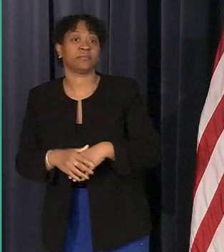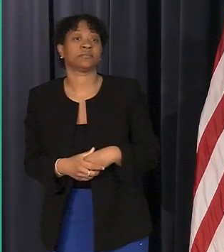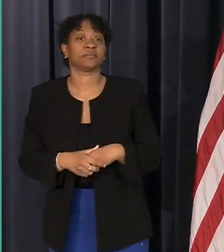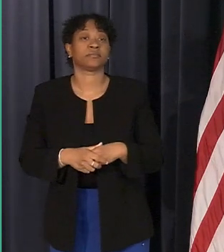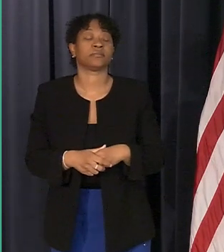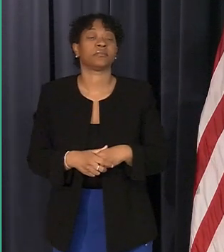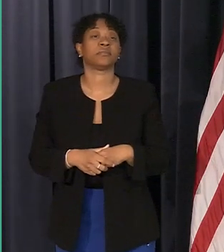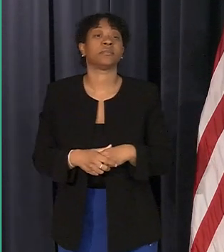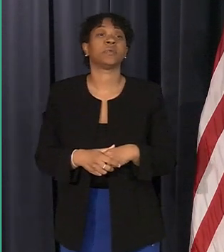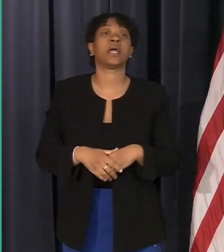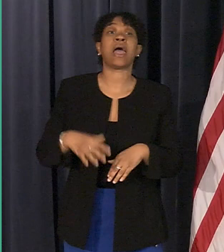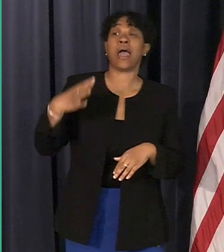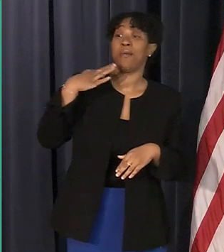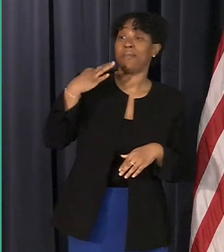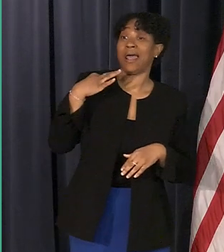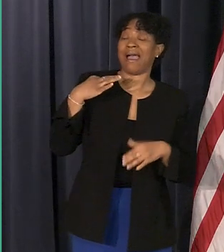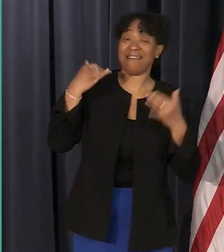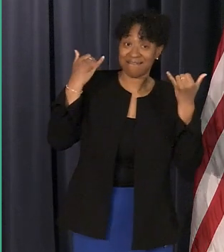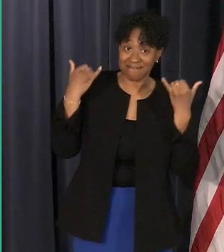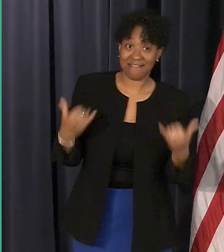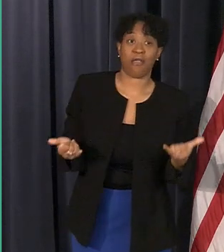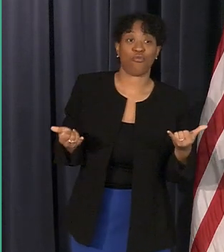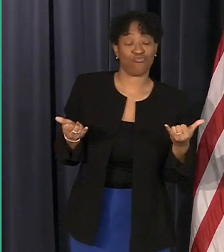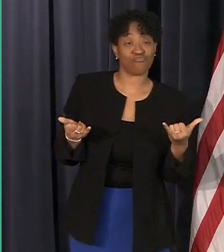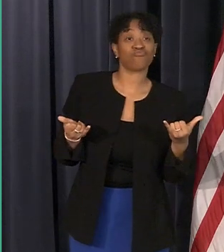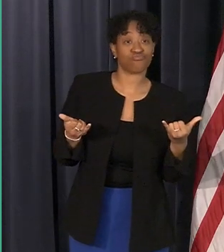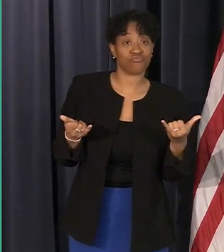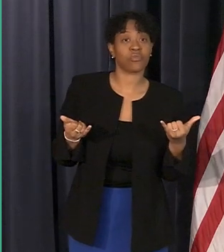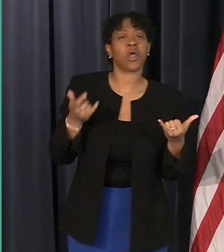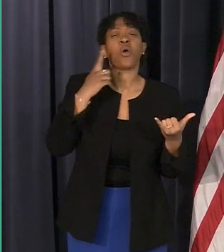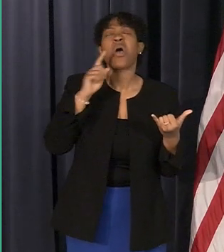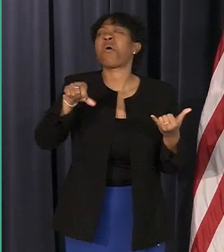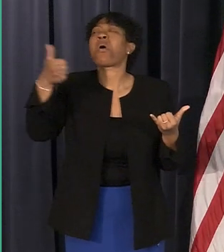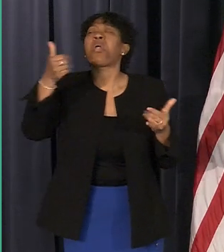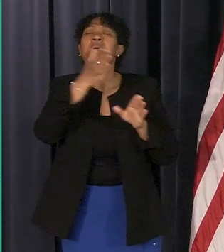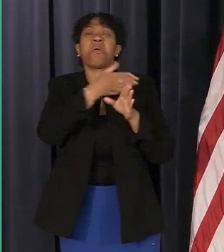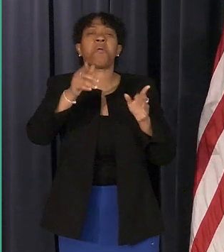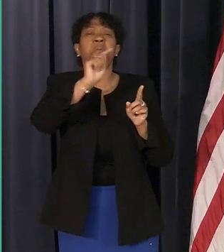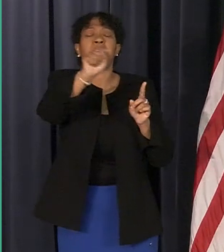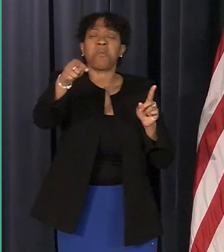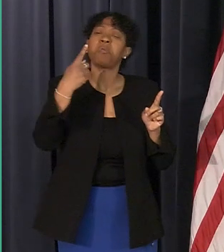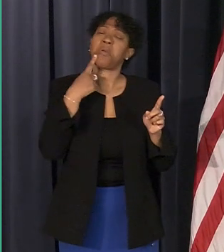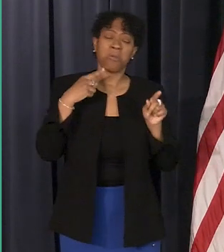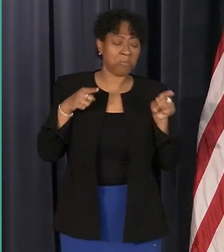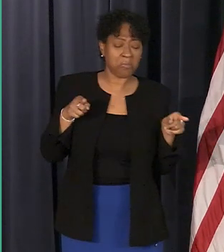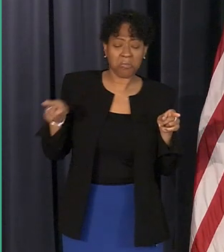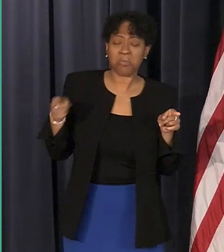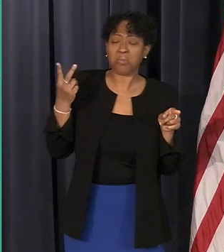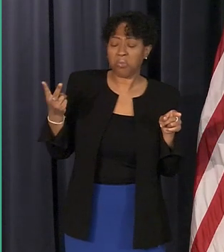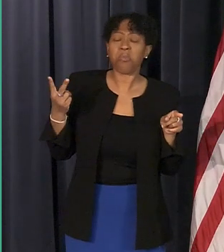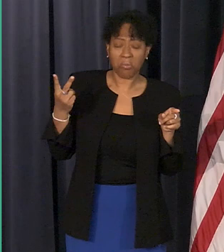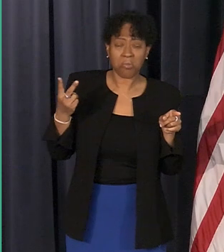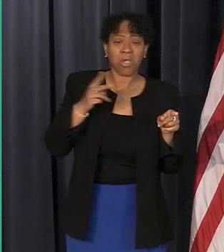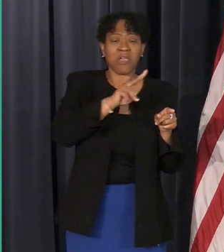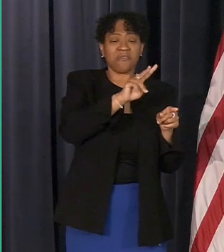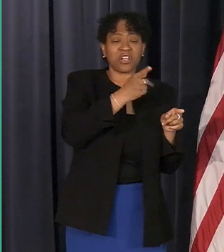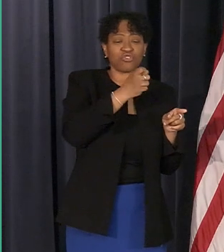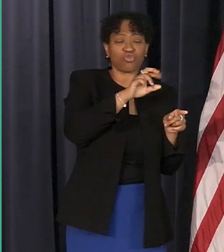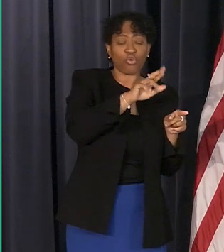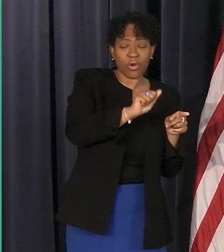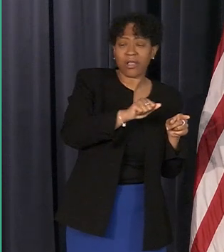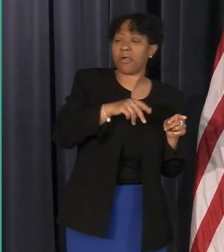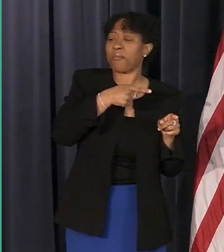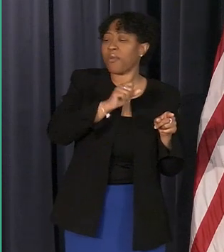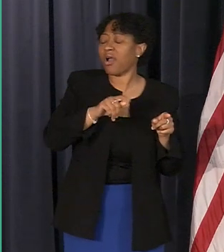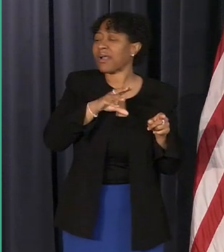again apply now what about other neighborhoods in detroit water service